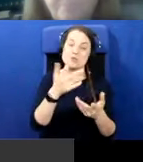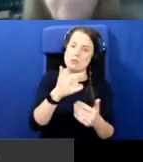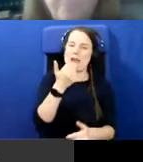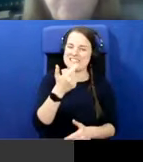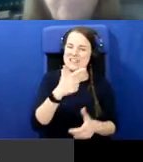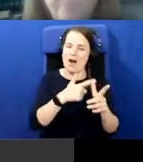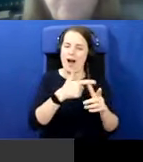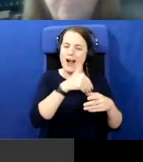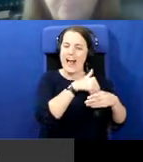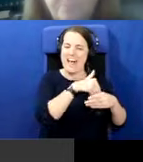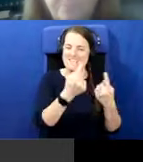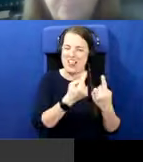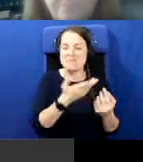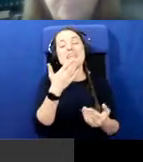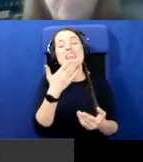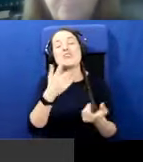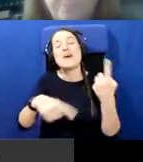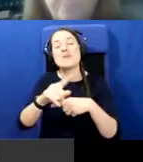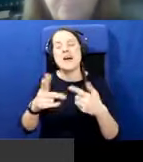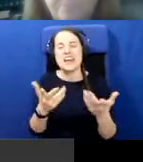everyone and enjoy the rest of your day, wherever you are. Thank you.